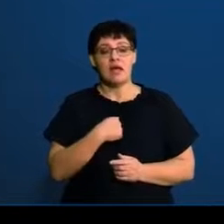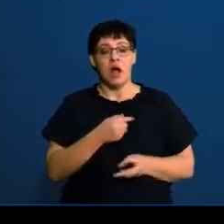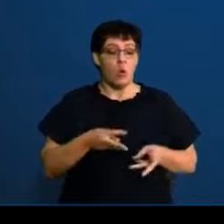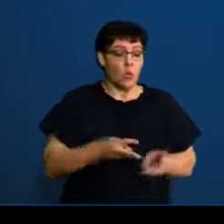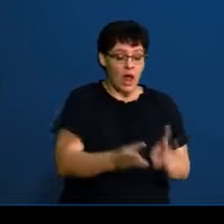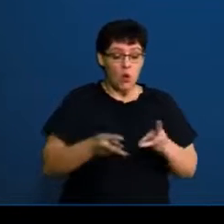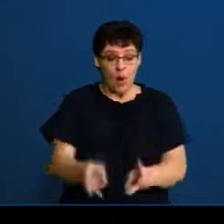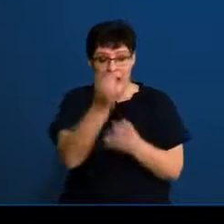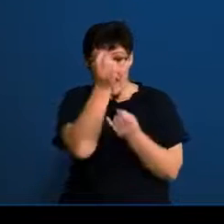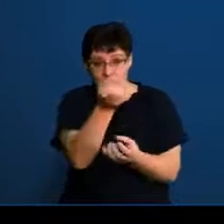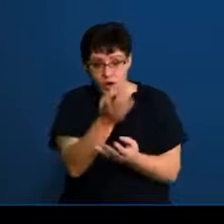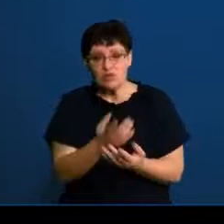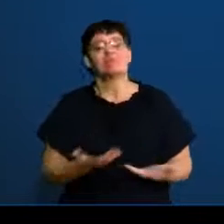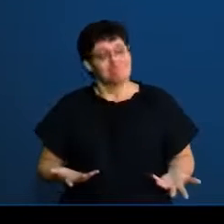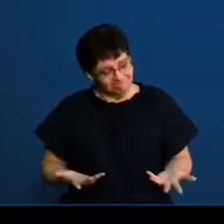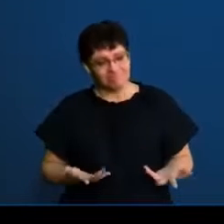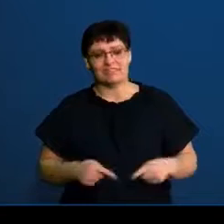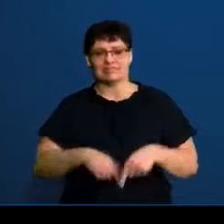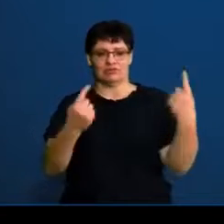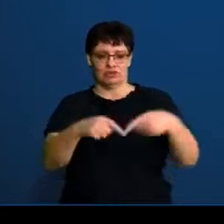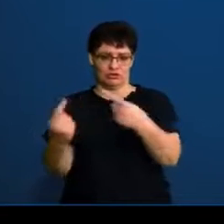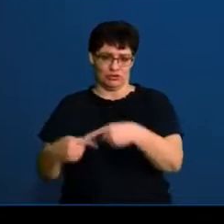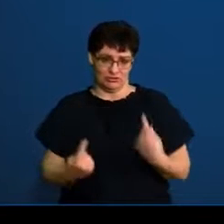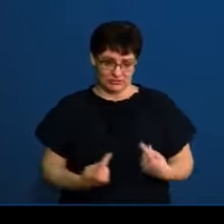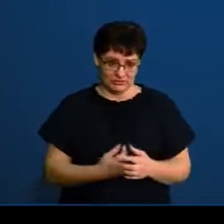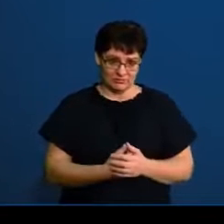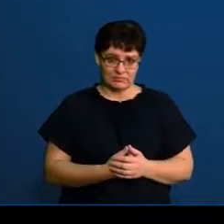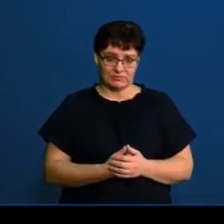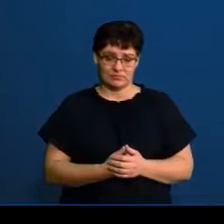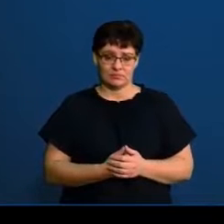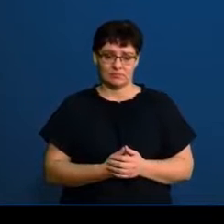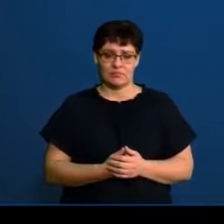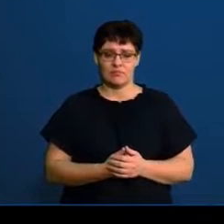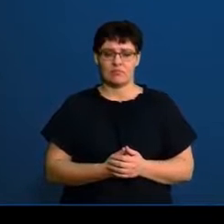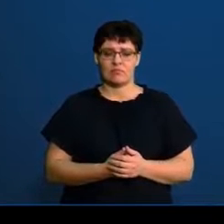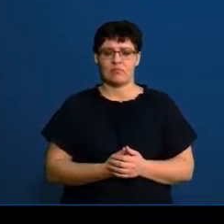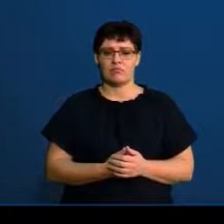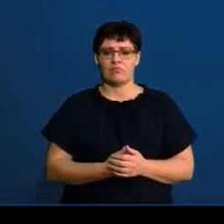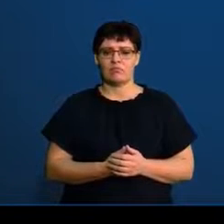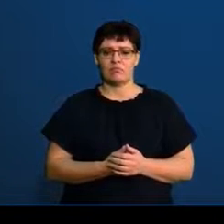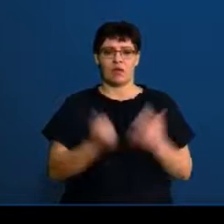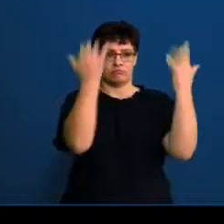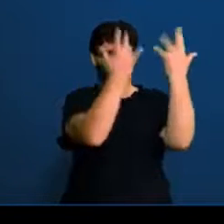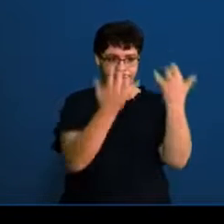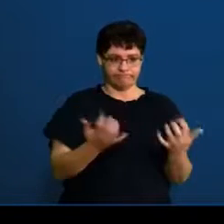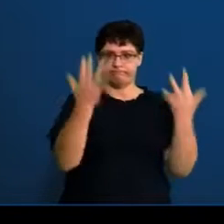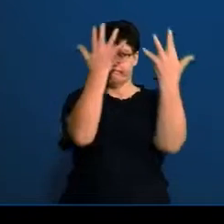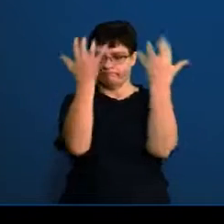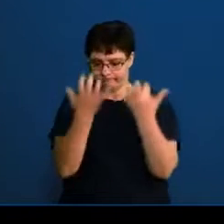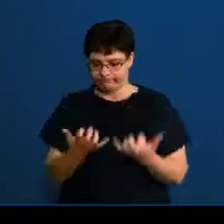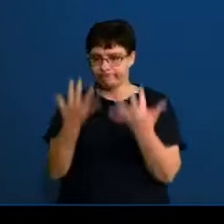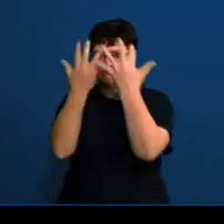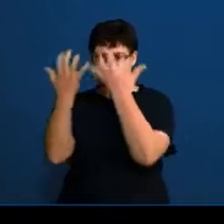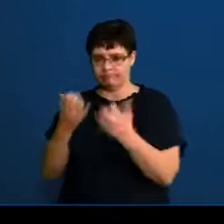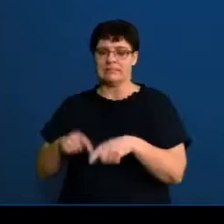ways. So that question one, let's go into more detail. There will be different calculations. You might